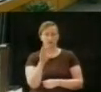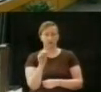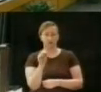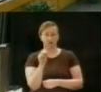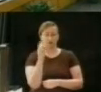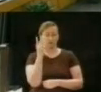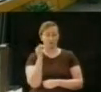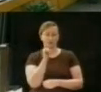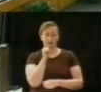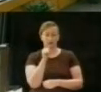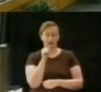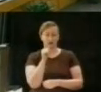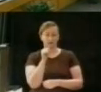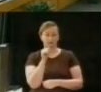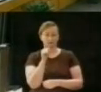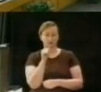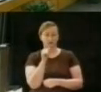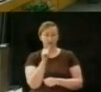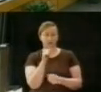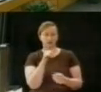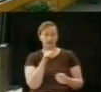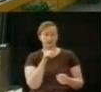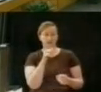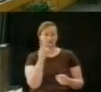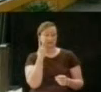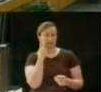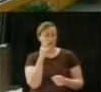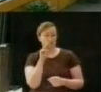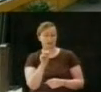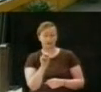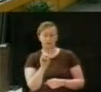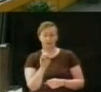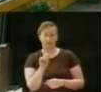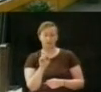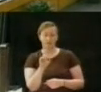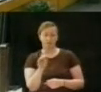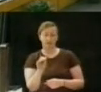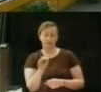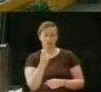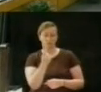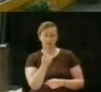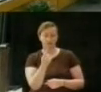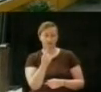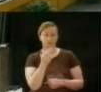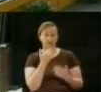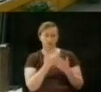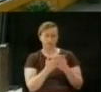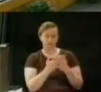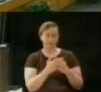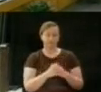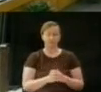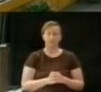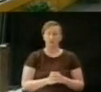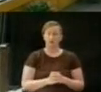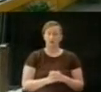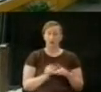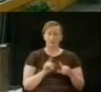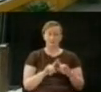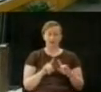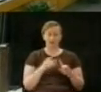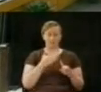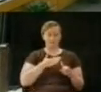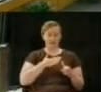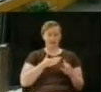to remember, that provision was passed in the law basically for Knox County because they didn't find the metropolitan